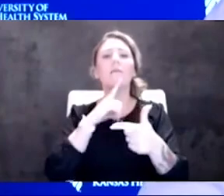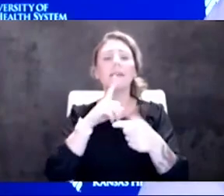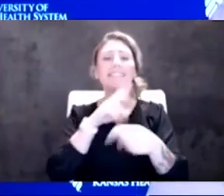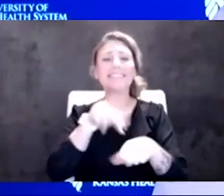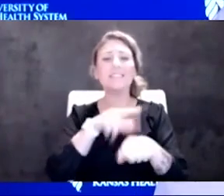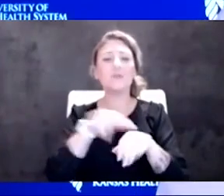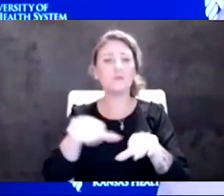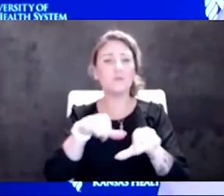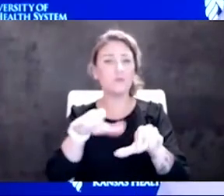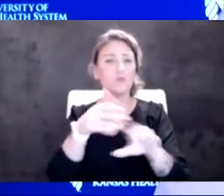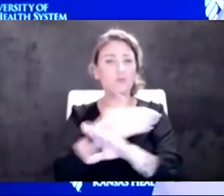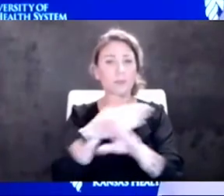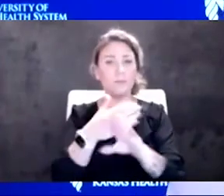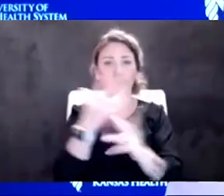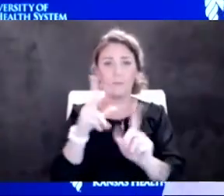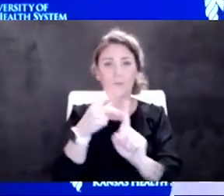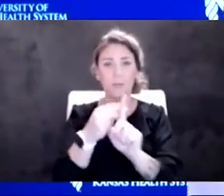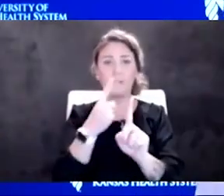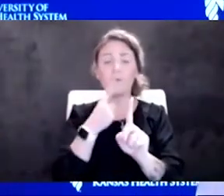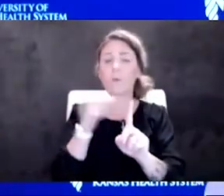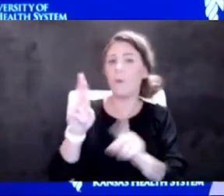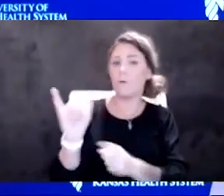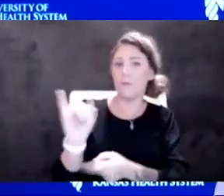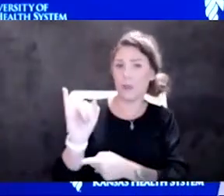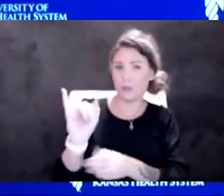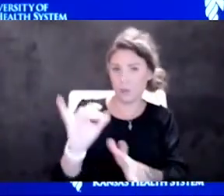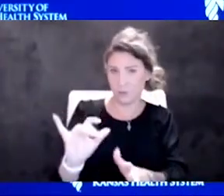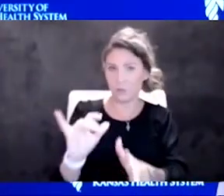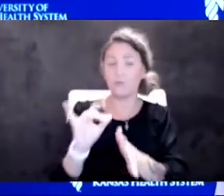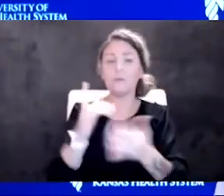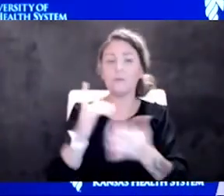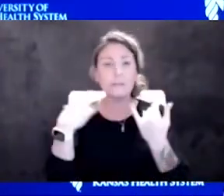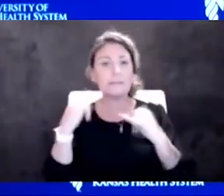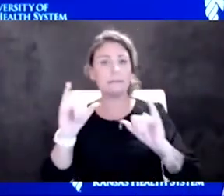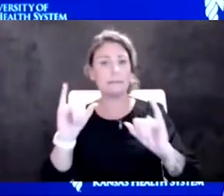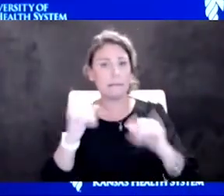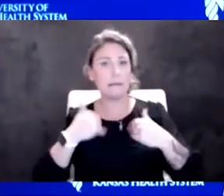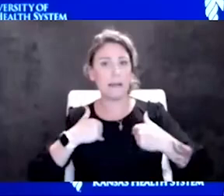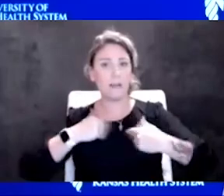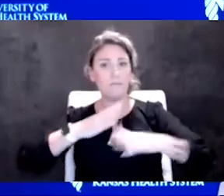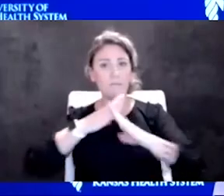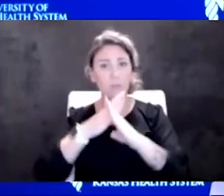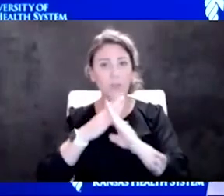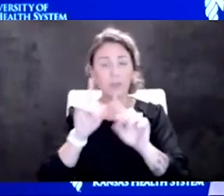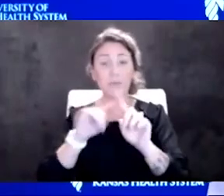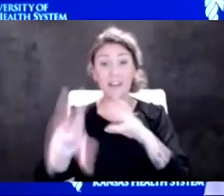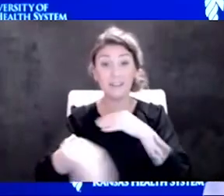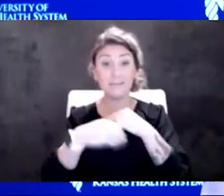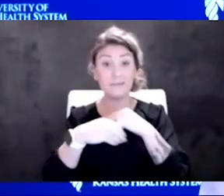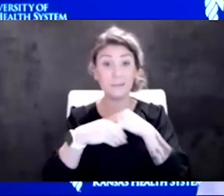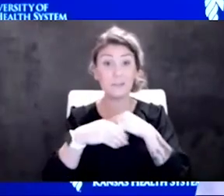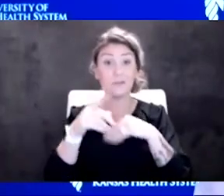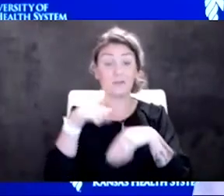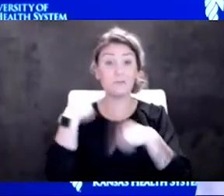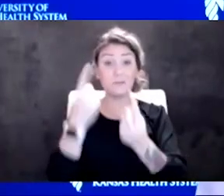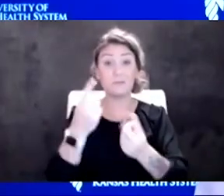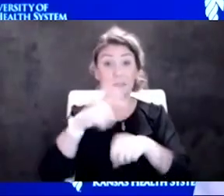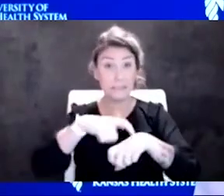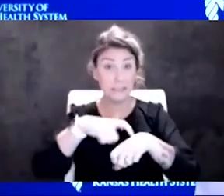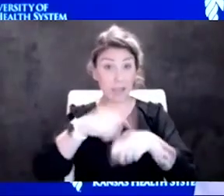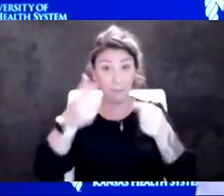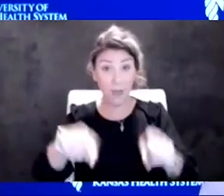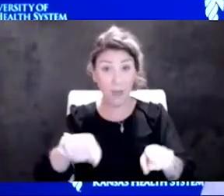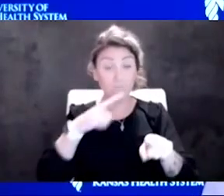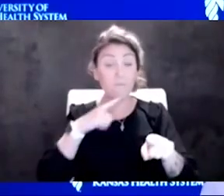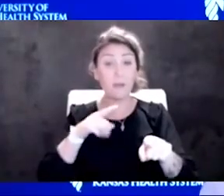or infection. So you are still going to have protection. But in addition to that, since that time has gone on, your